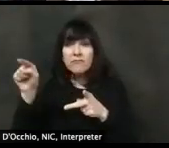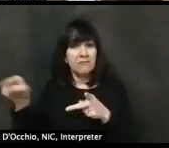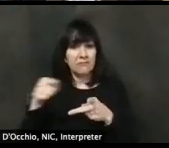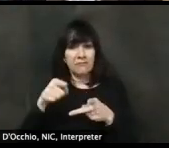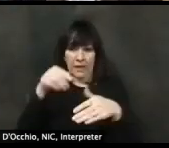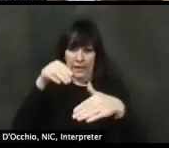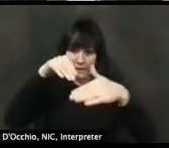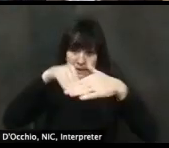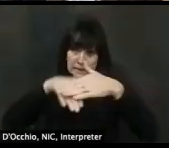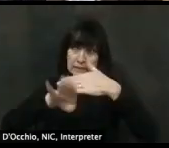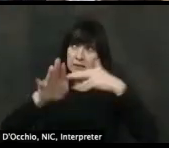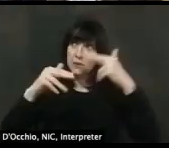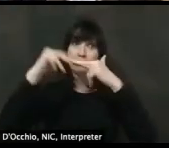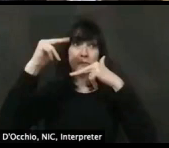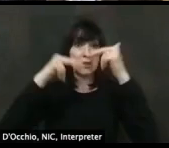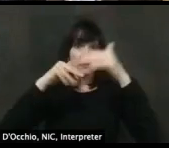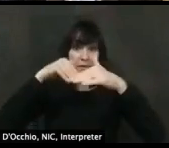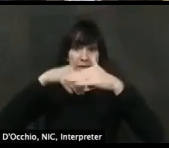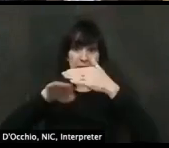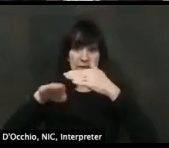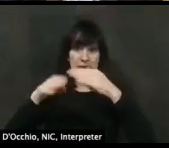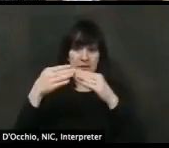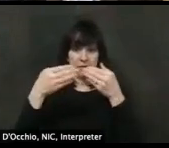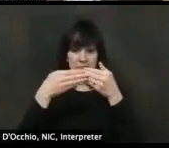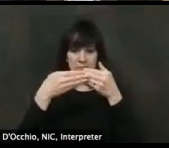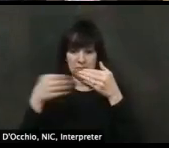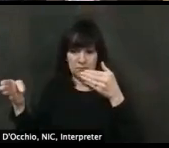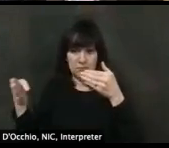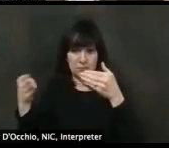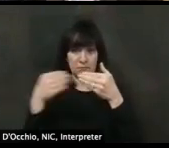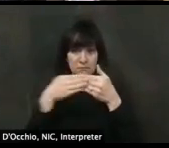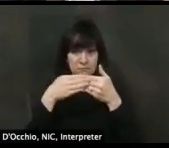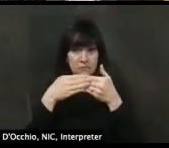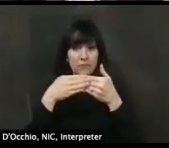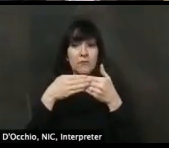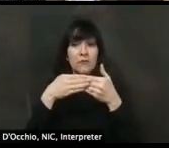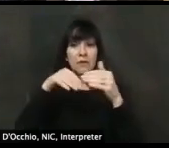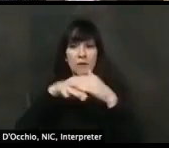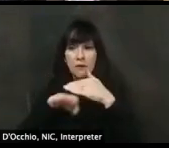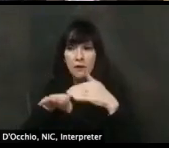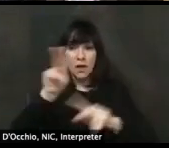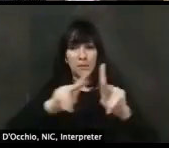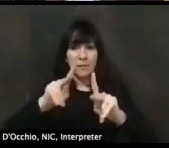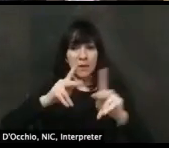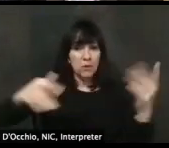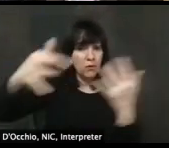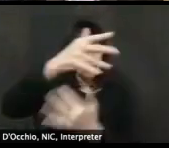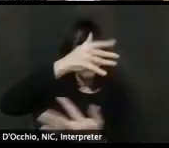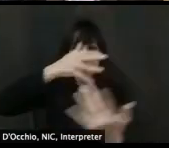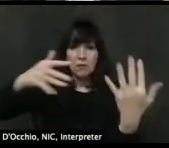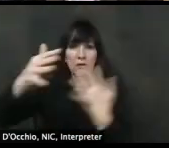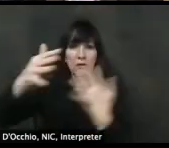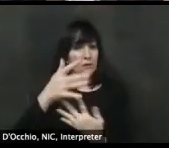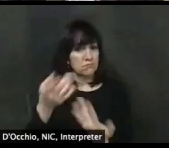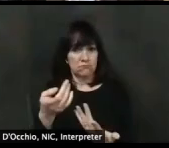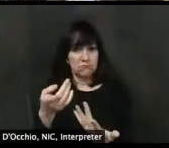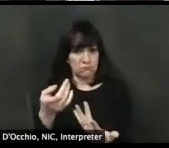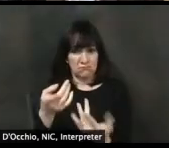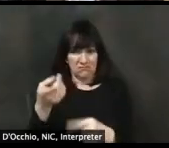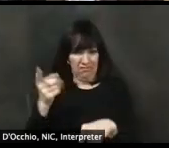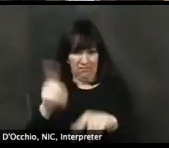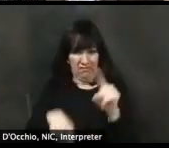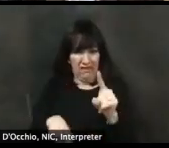walking the trail alone, that's fine. You don't, you don't need to, to wear one, but if you are within six feet of people,